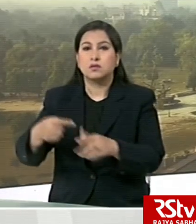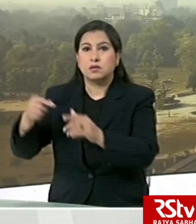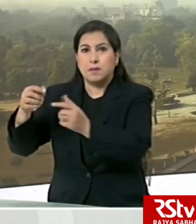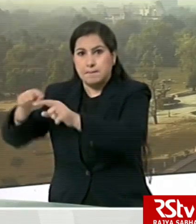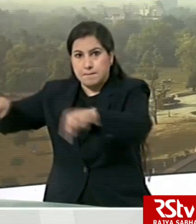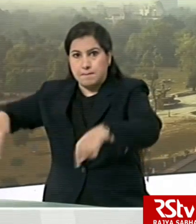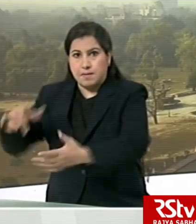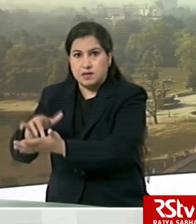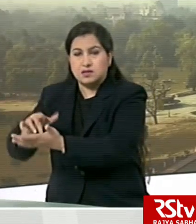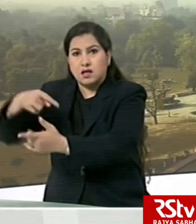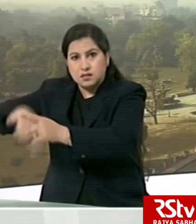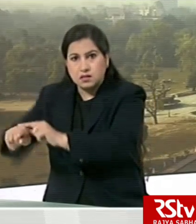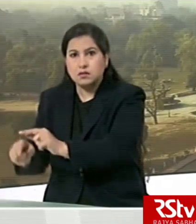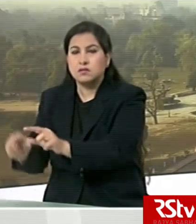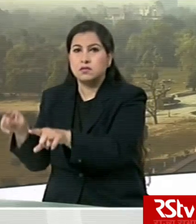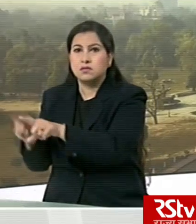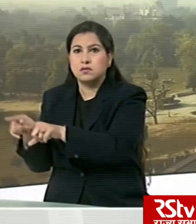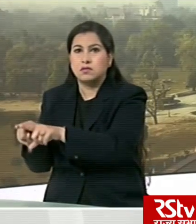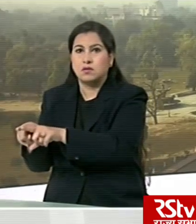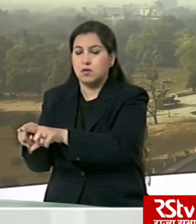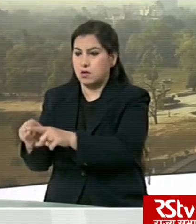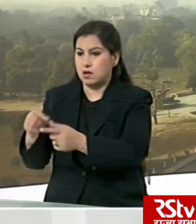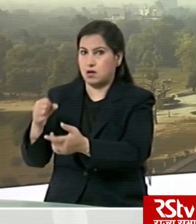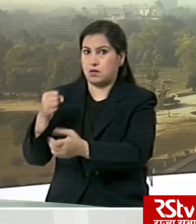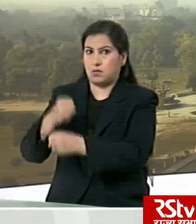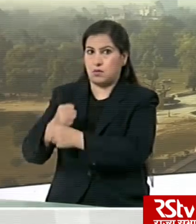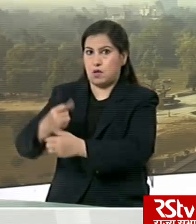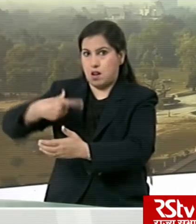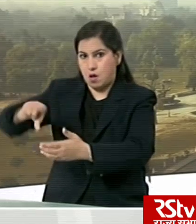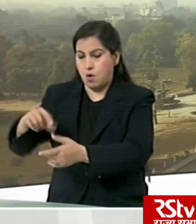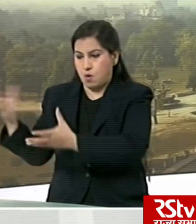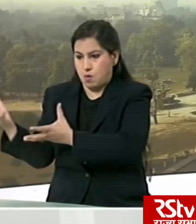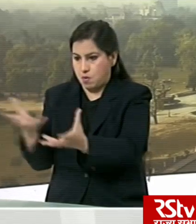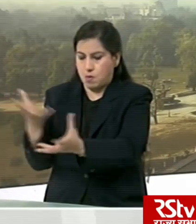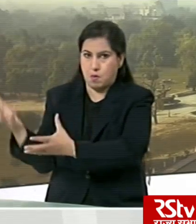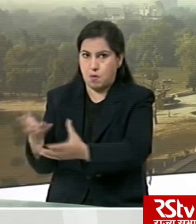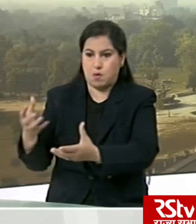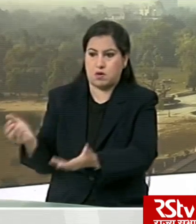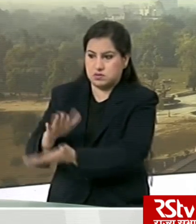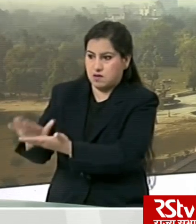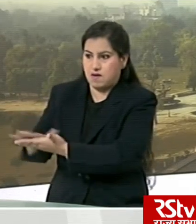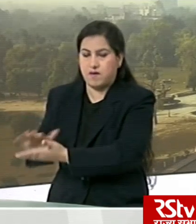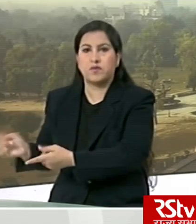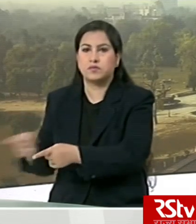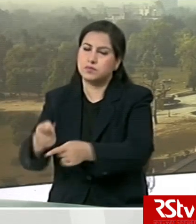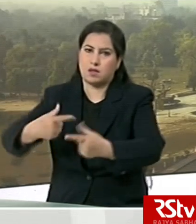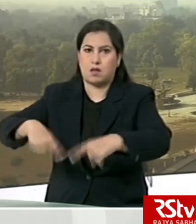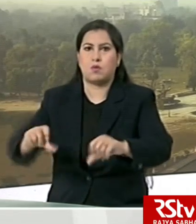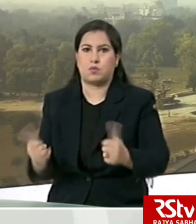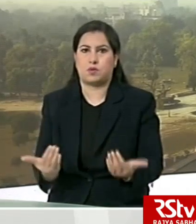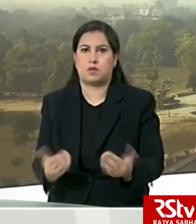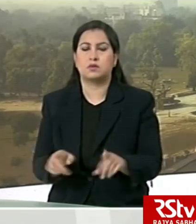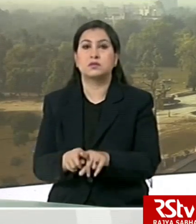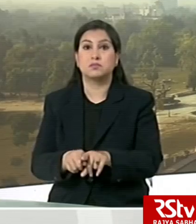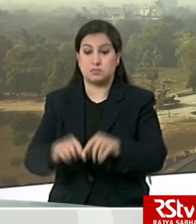depots for cargo transport, including authorized custom clearing and forwarding agents. Land ports for cross-land